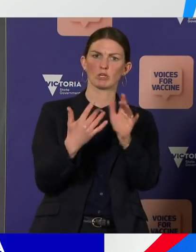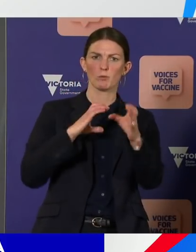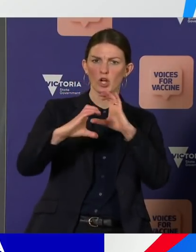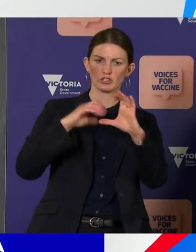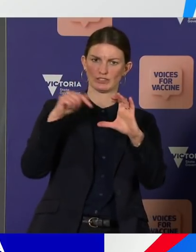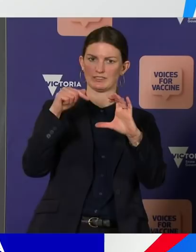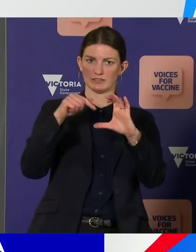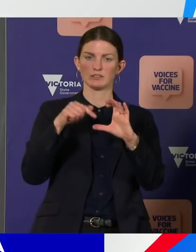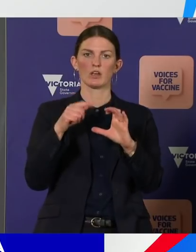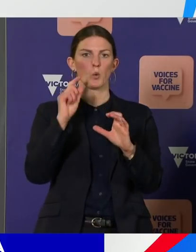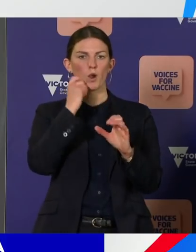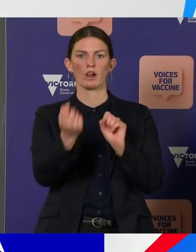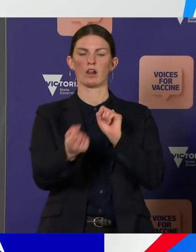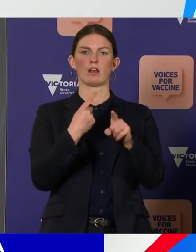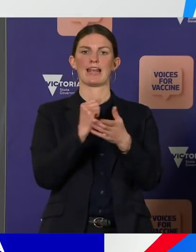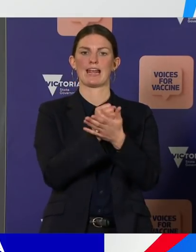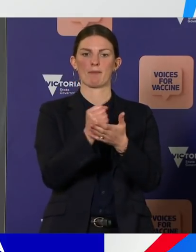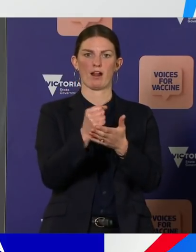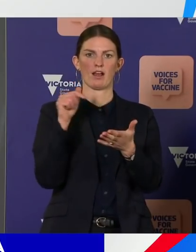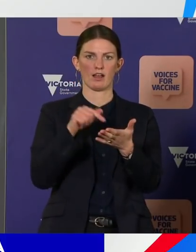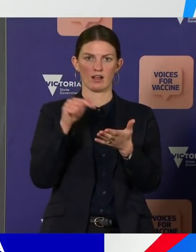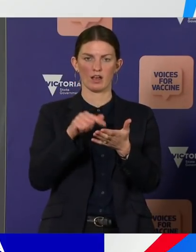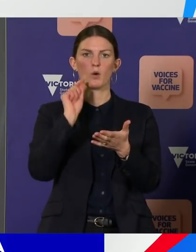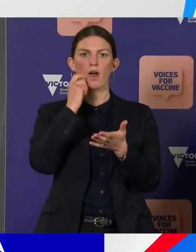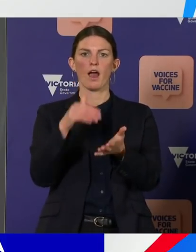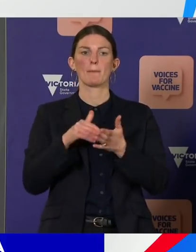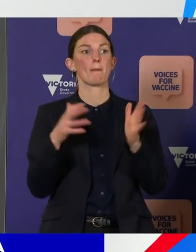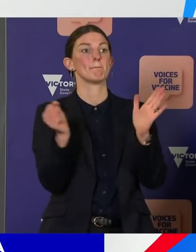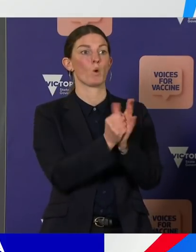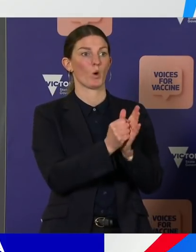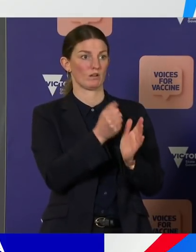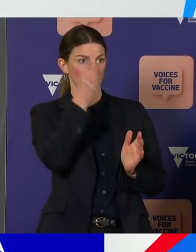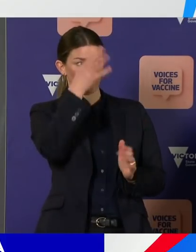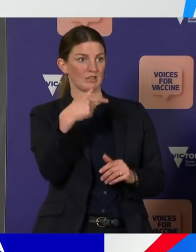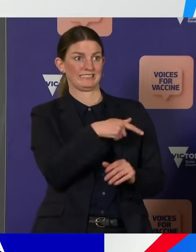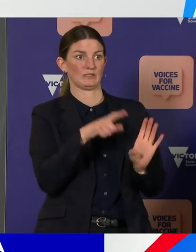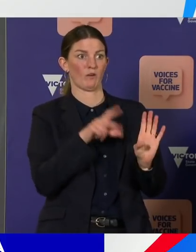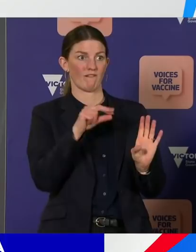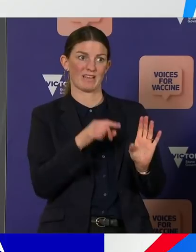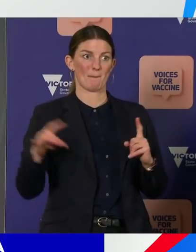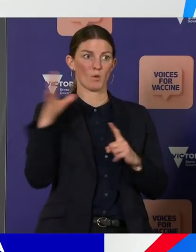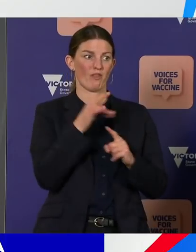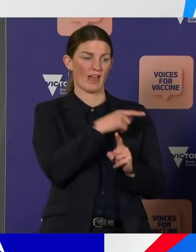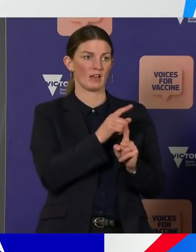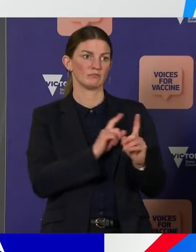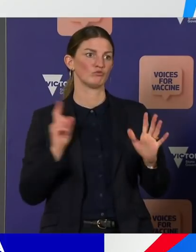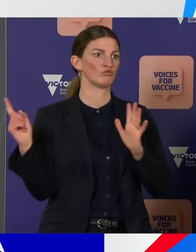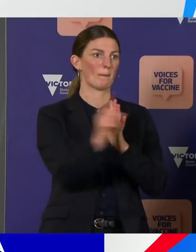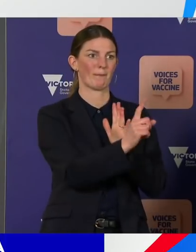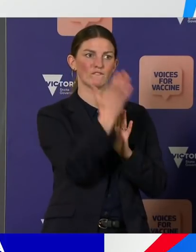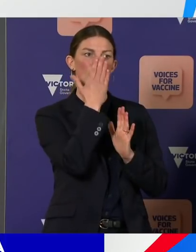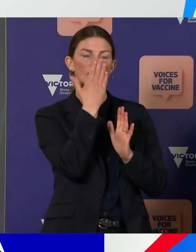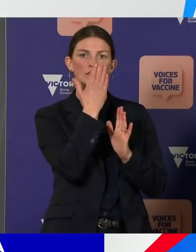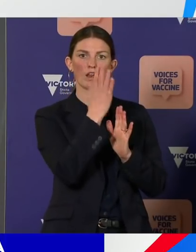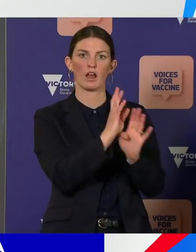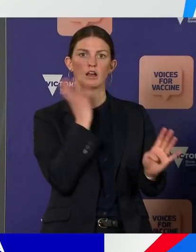families around, making sure that those final year students get that priority access to get them into the GAT, to